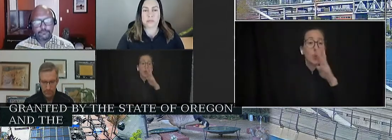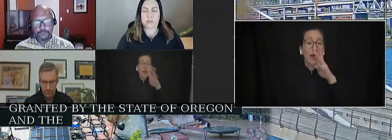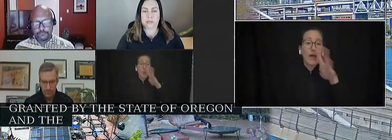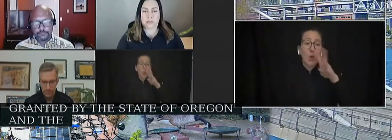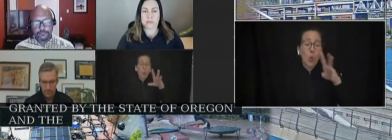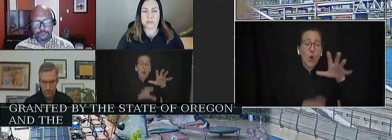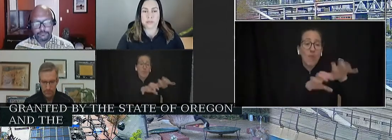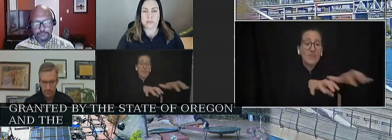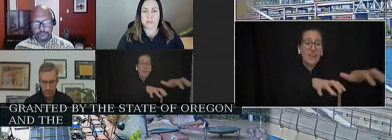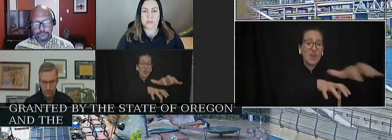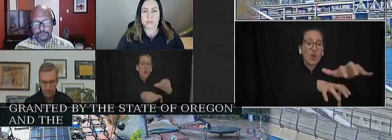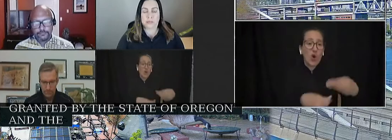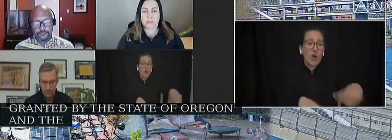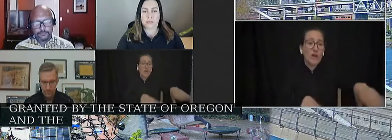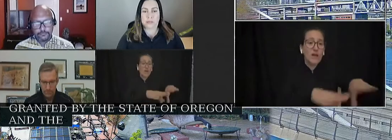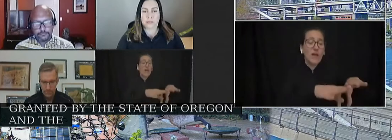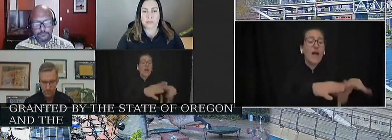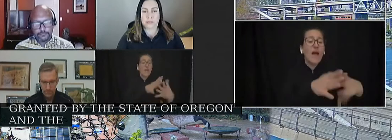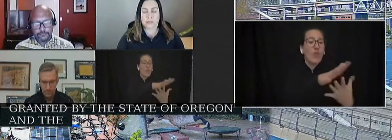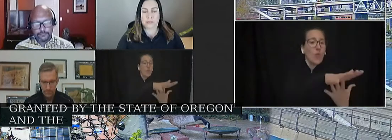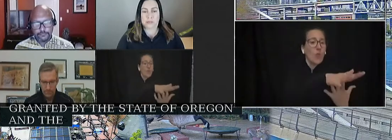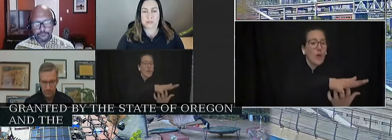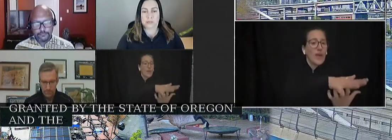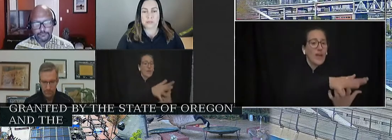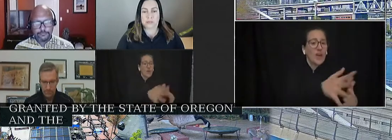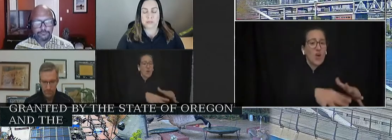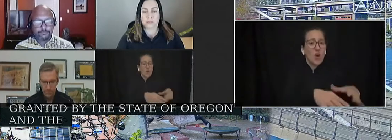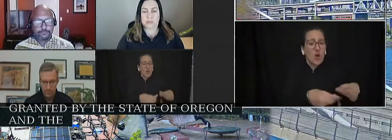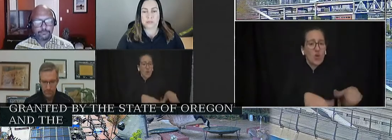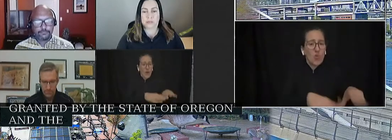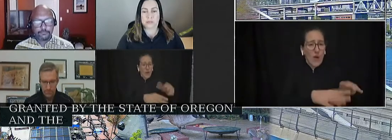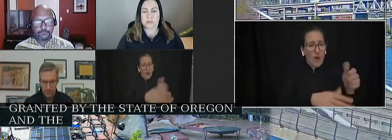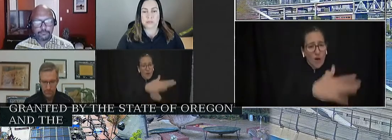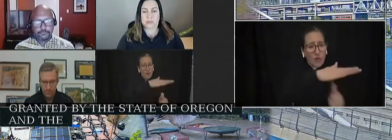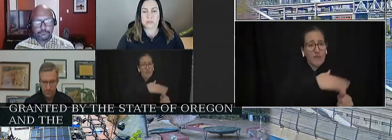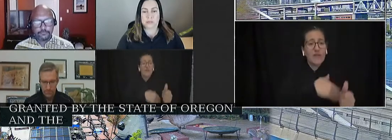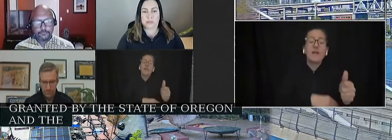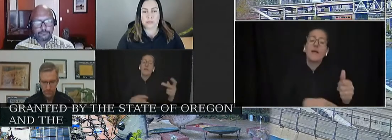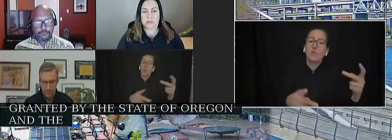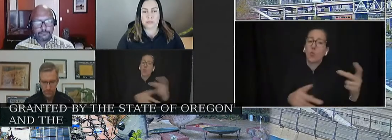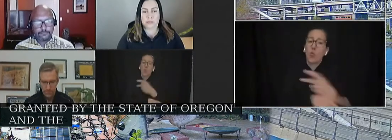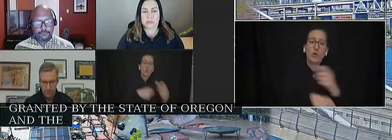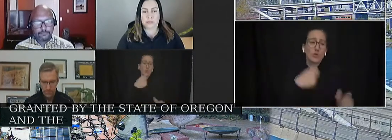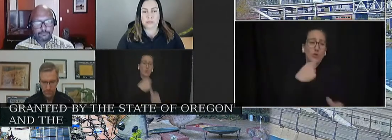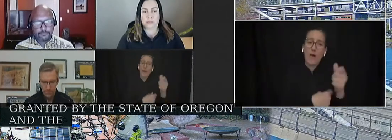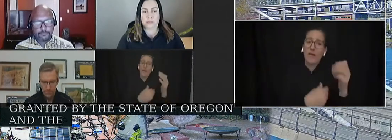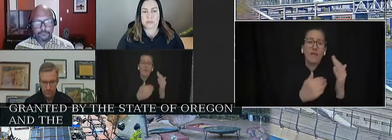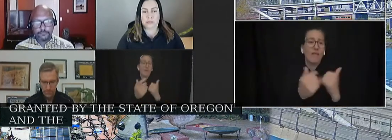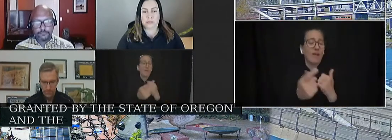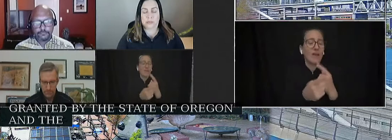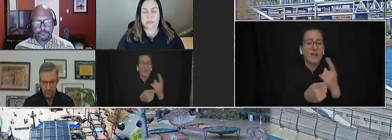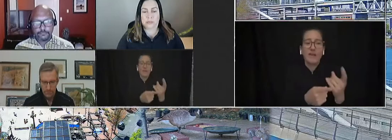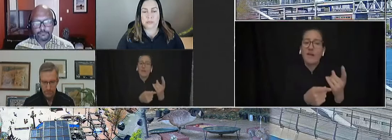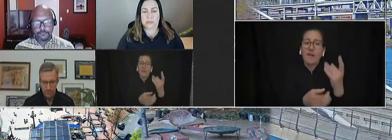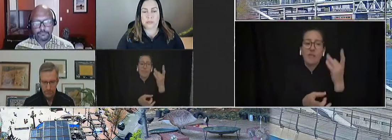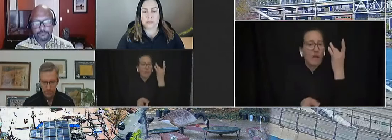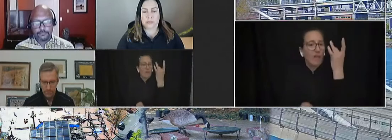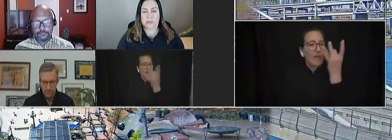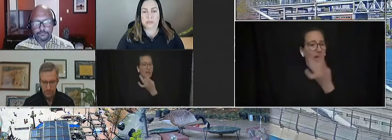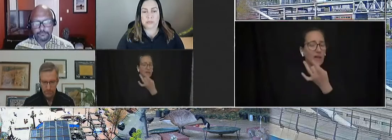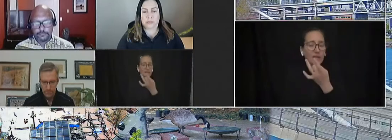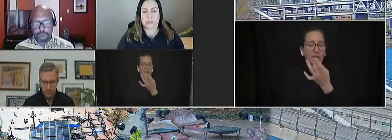on liquefaction zone is a much larger threat than whatever threat is posed by the poultry violent and